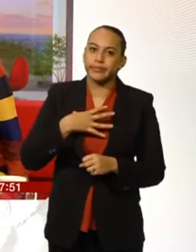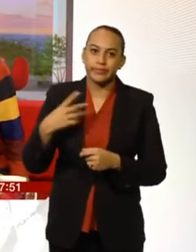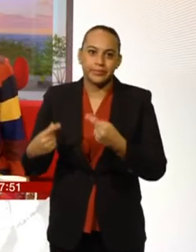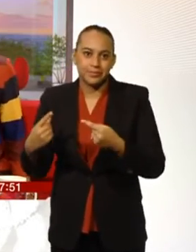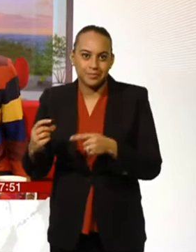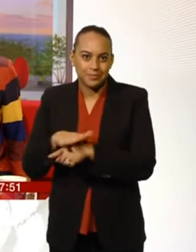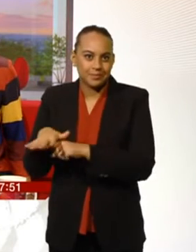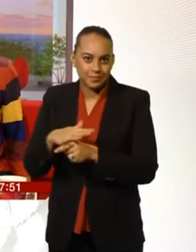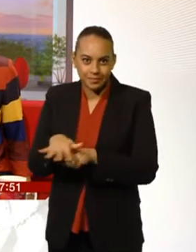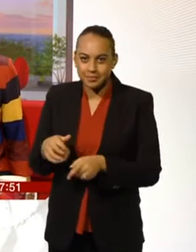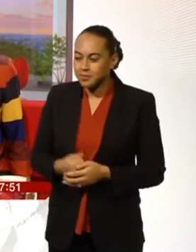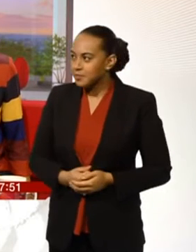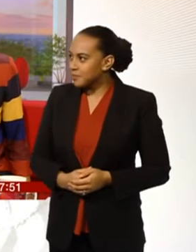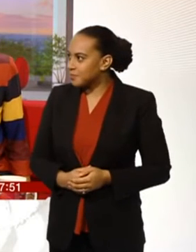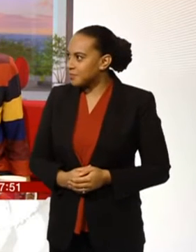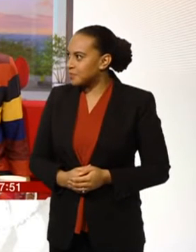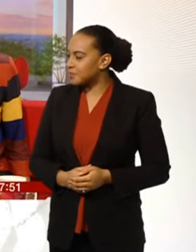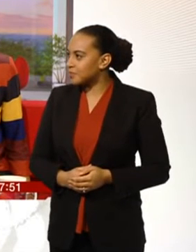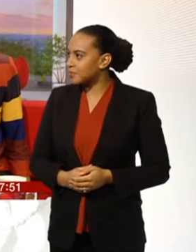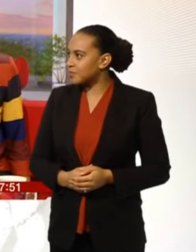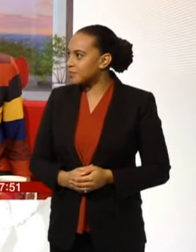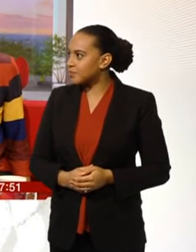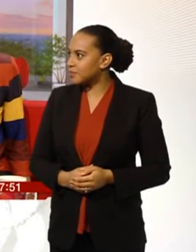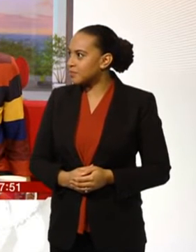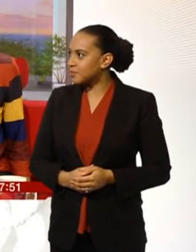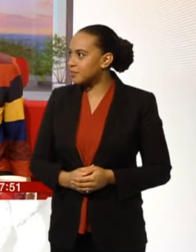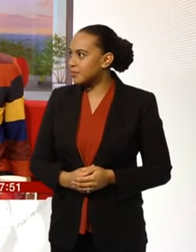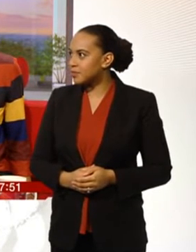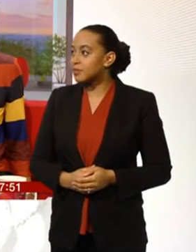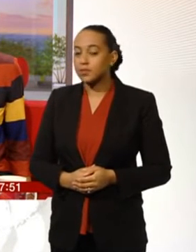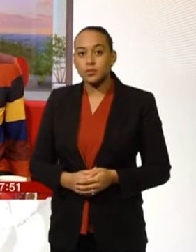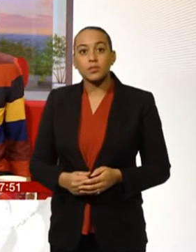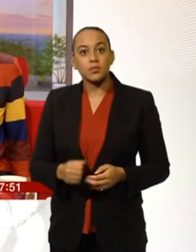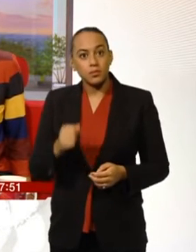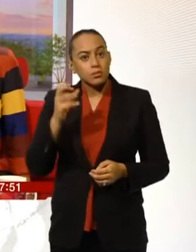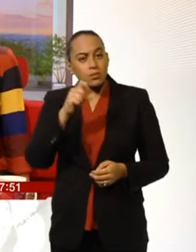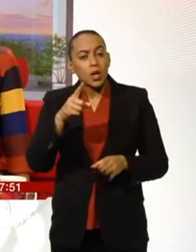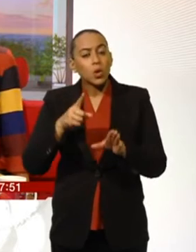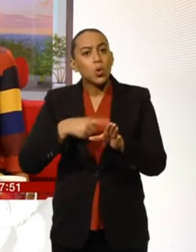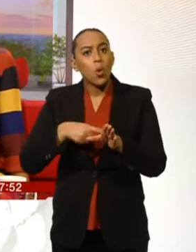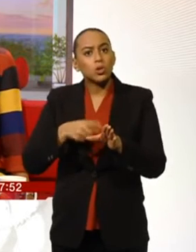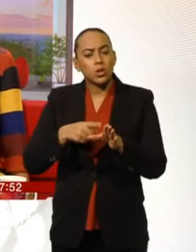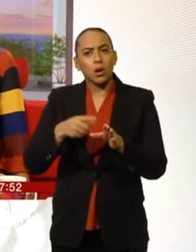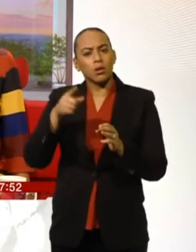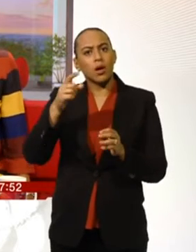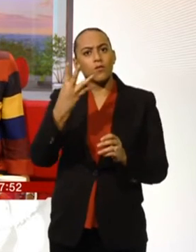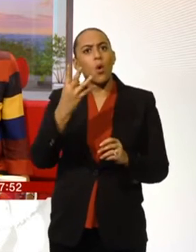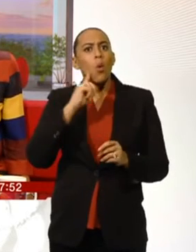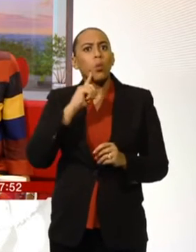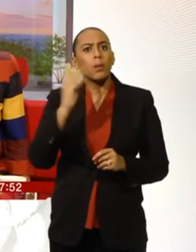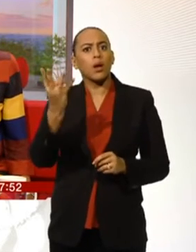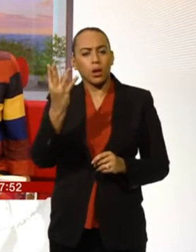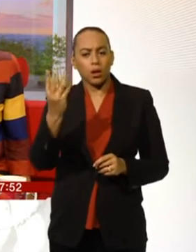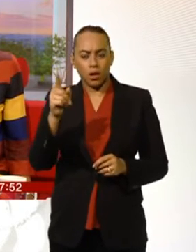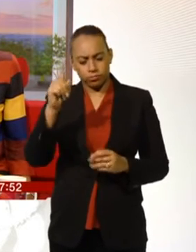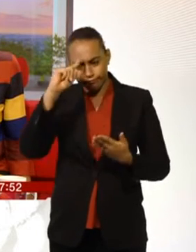Speaking of challenges at 7.51, you may remember we've been following four women from Yorkshire who are hoping to row across the Atlantic.